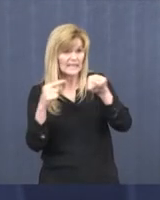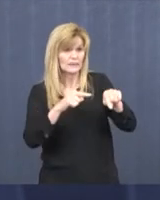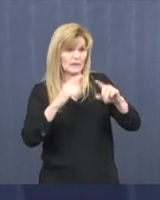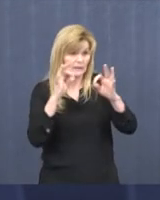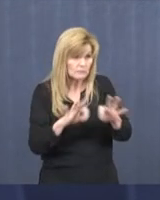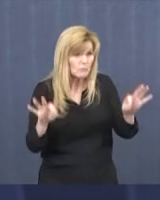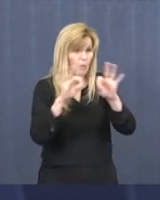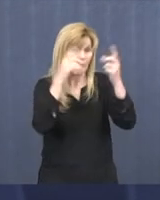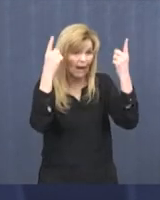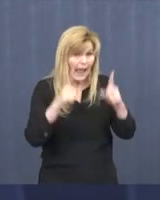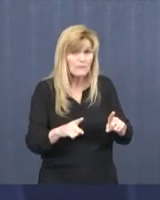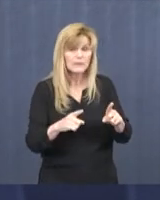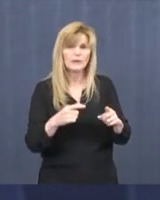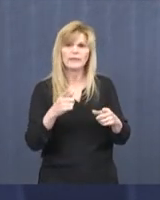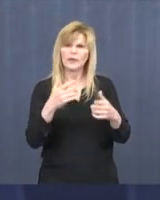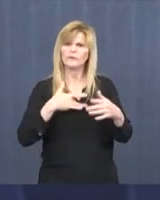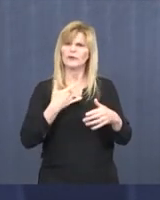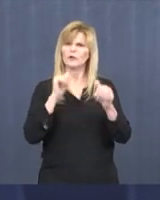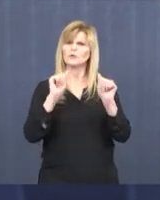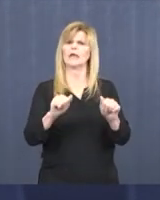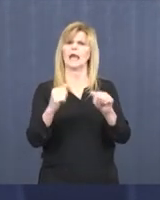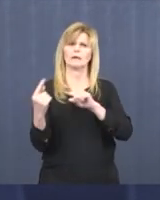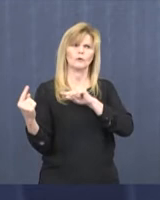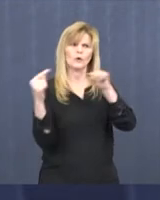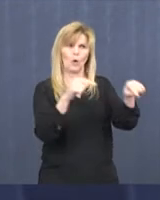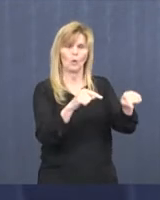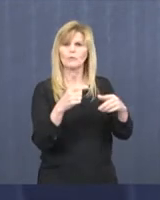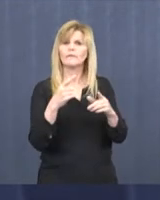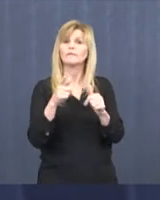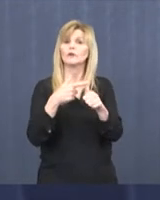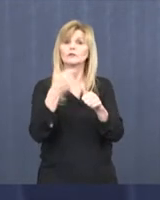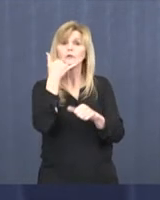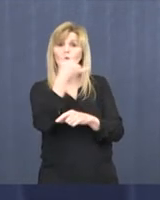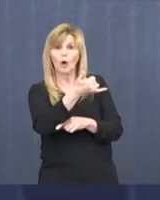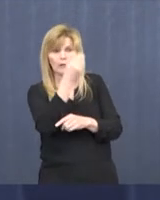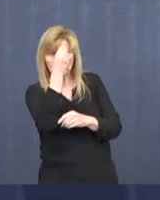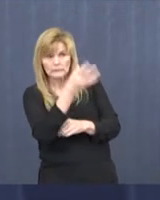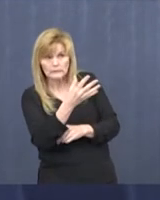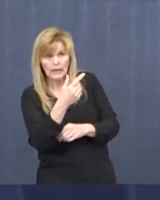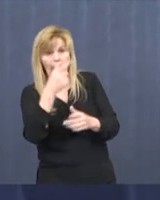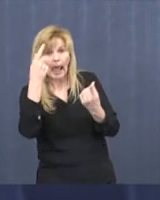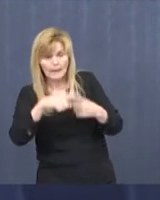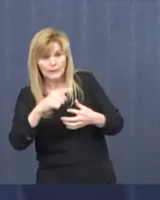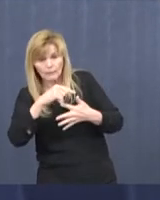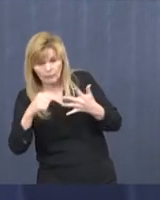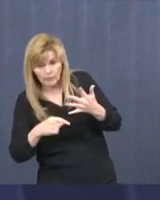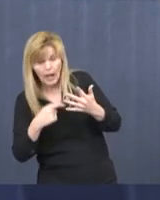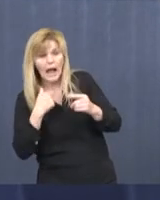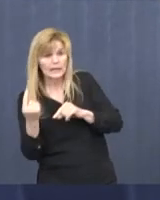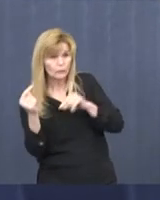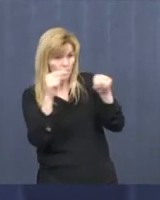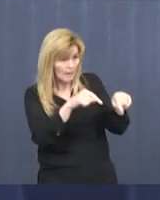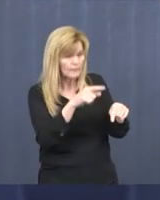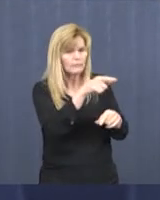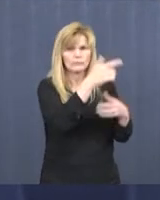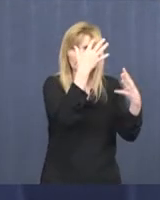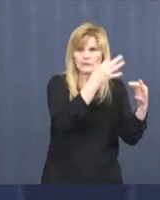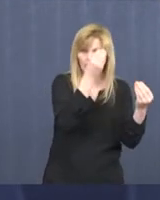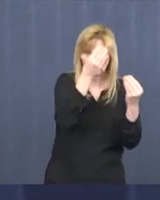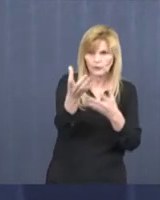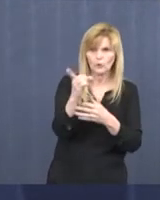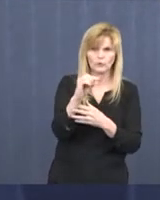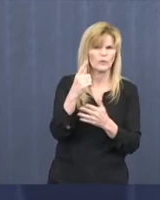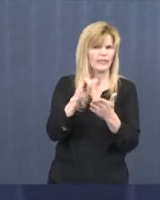issue, we want them to call, visit our website, or present to the emergency room if that's what's